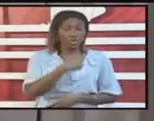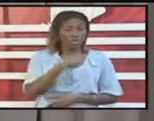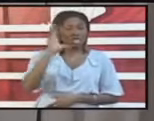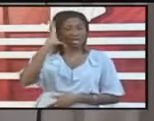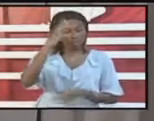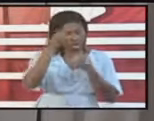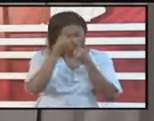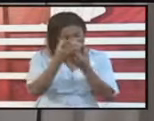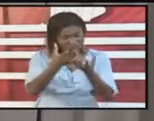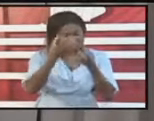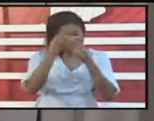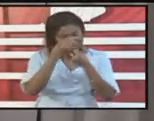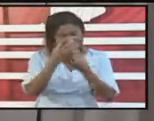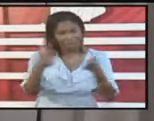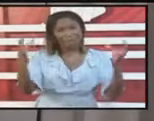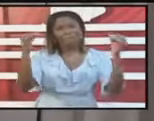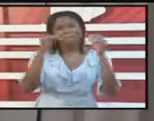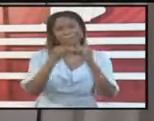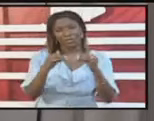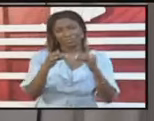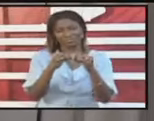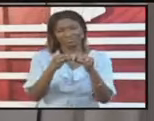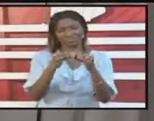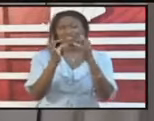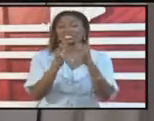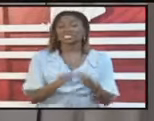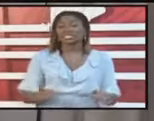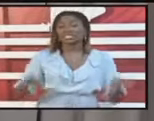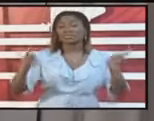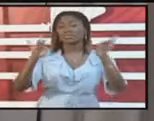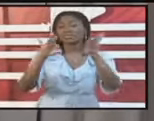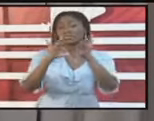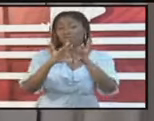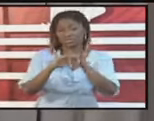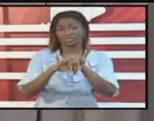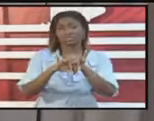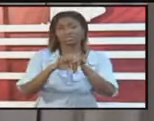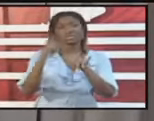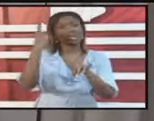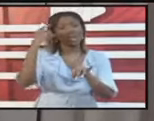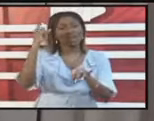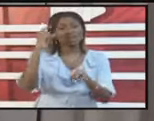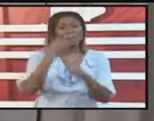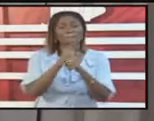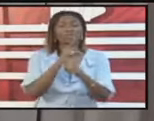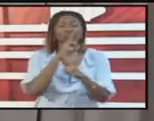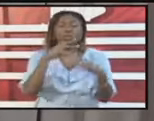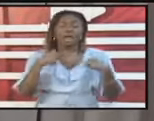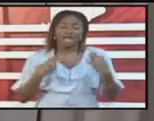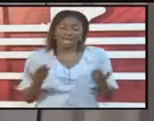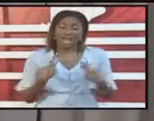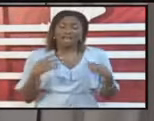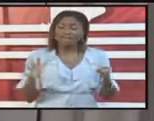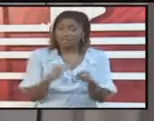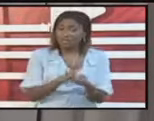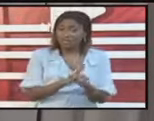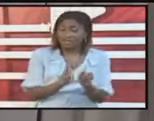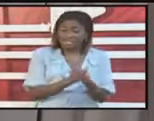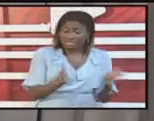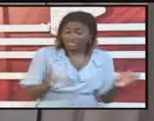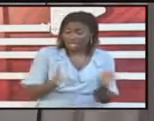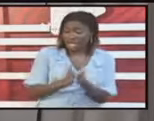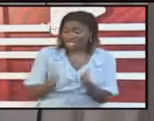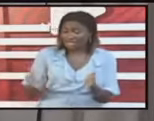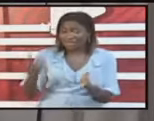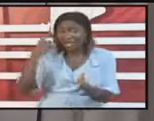provide the information. This is necessary as we balance the state quarantine facilities and the state supervised quarantine facilities with